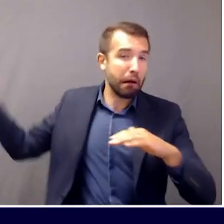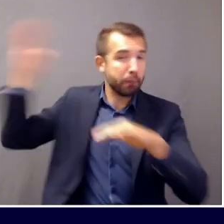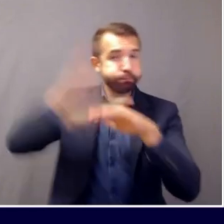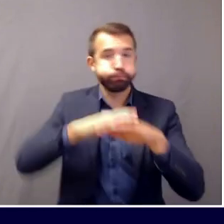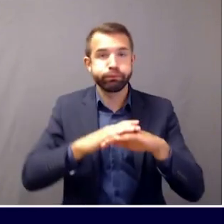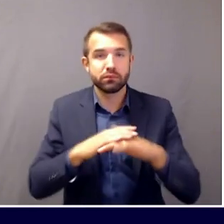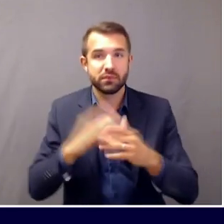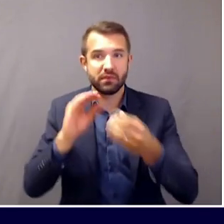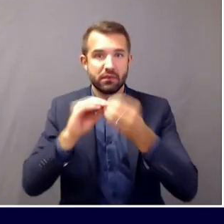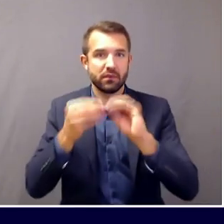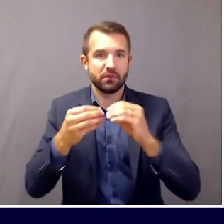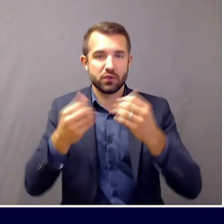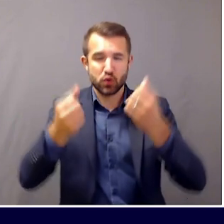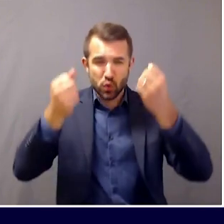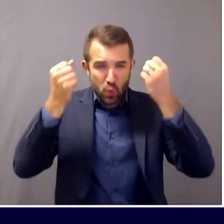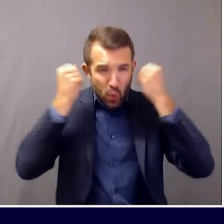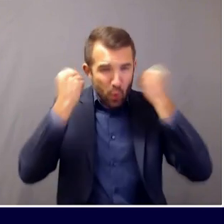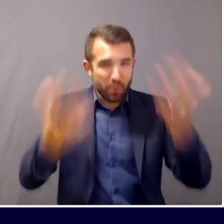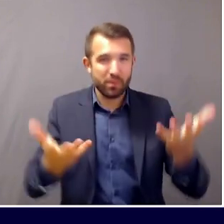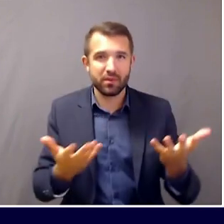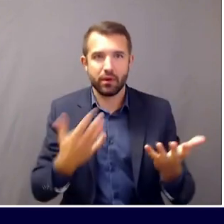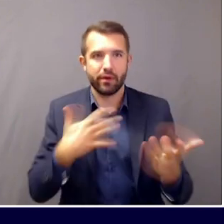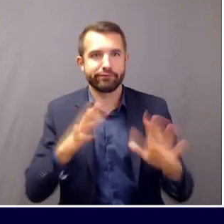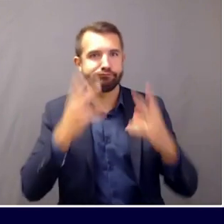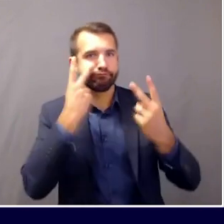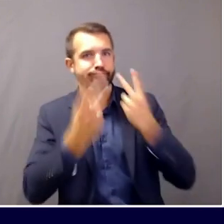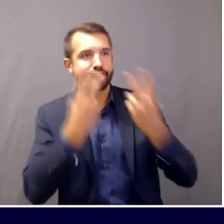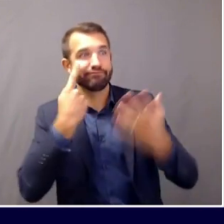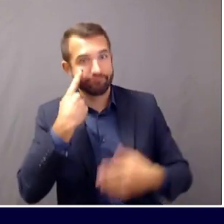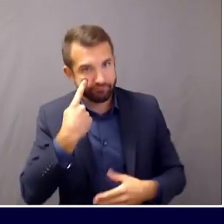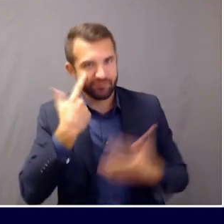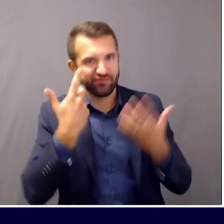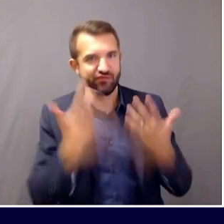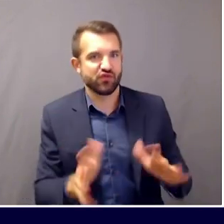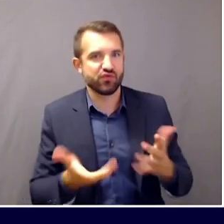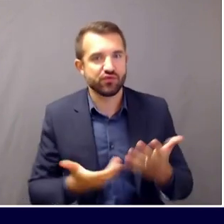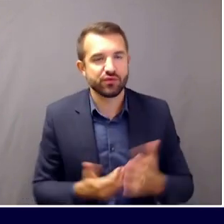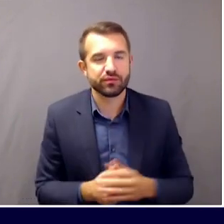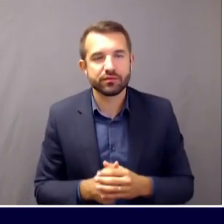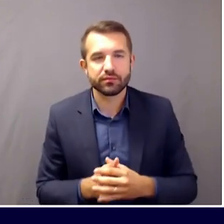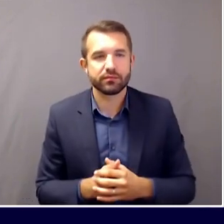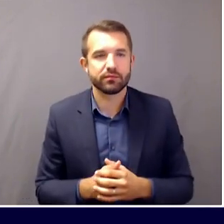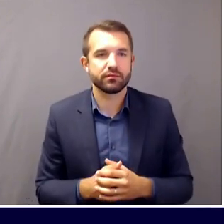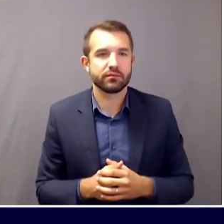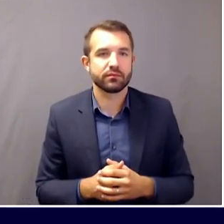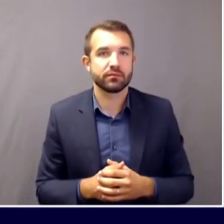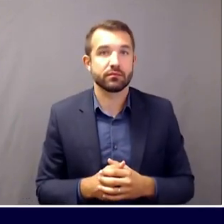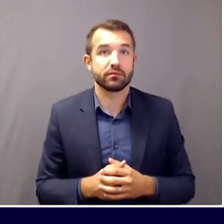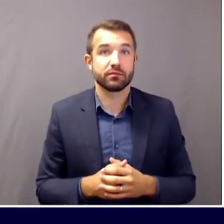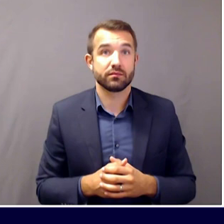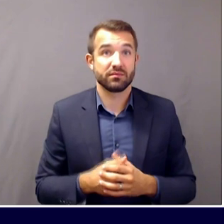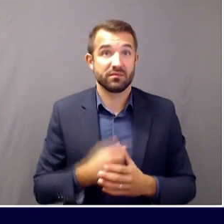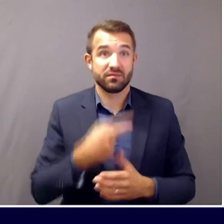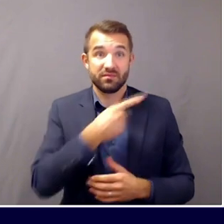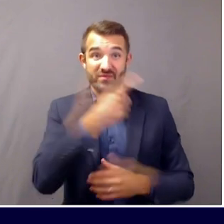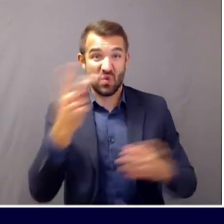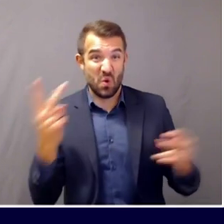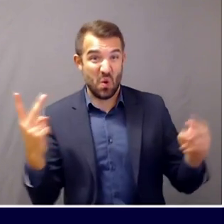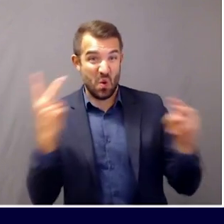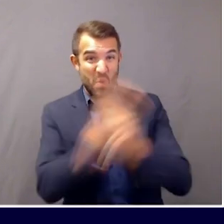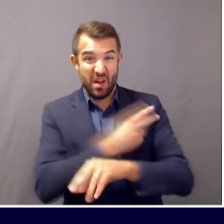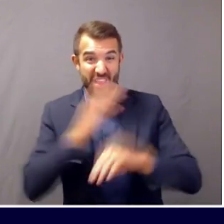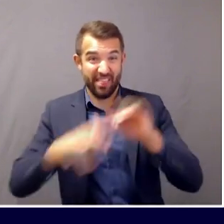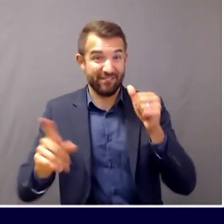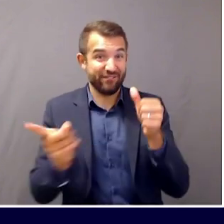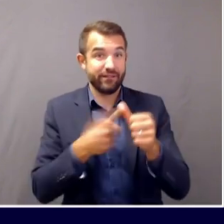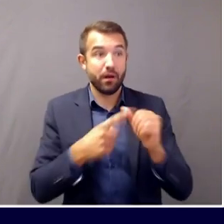jurisdictions. That spike in many instances, I think in all instances, was larger than the very first one. So I think,